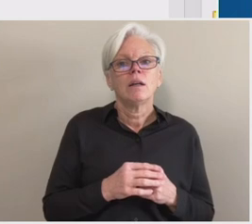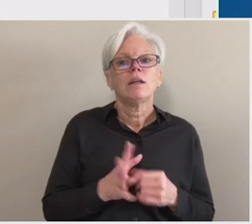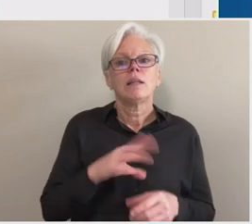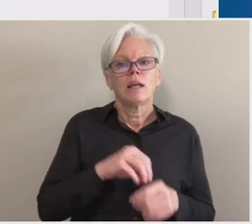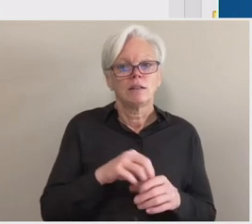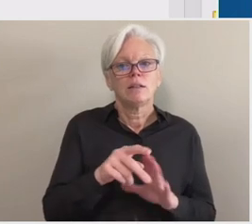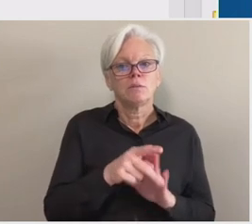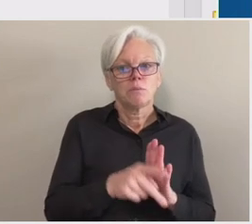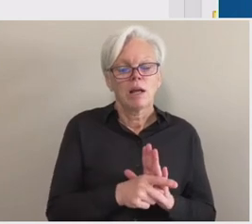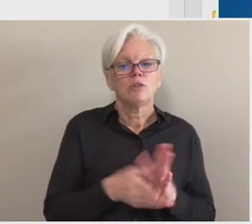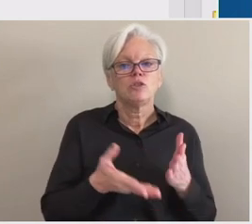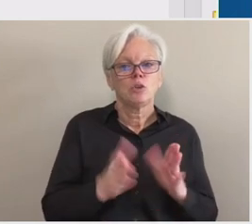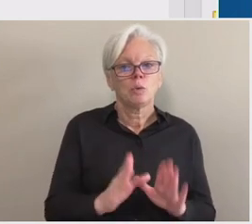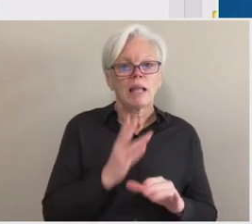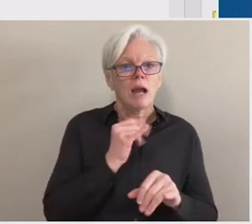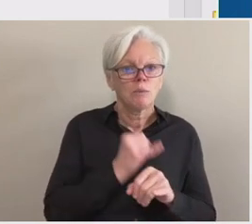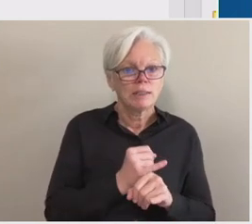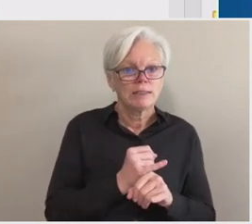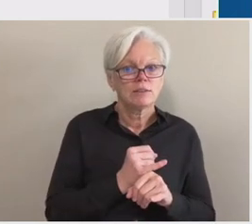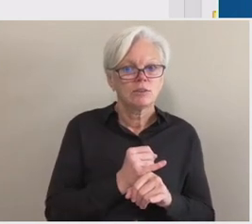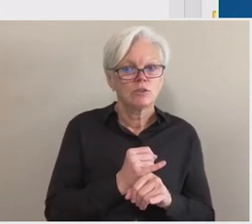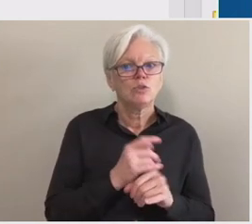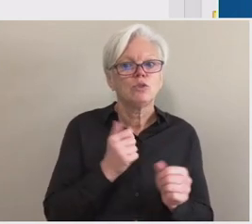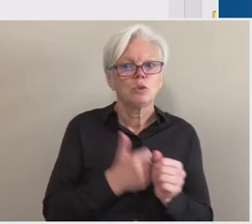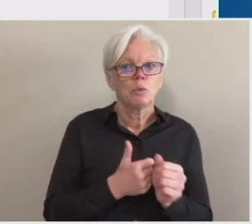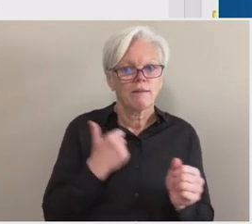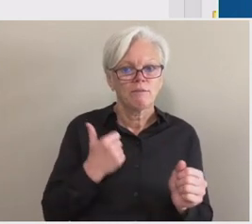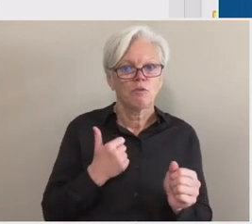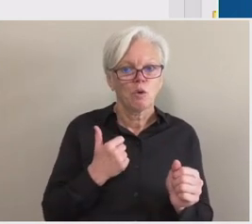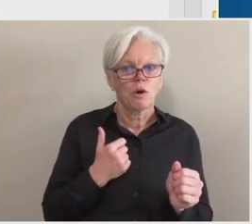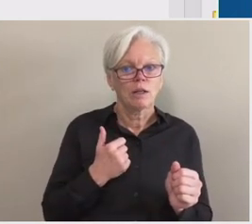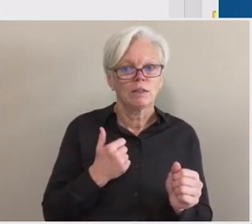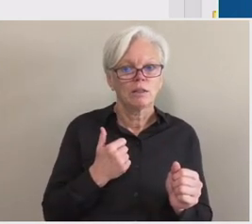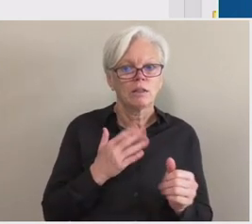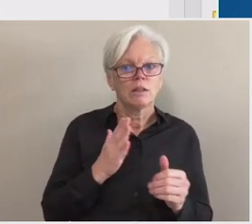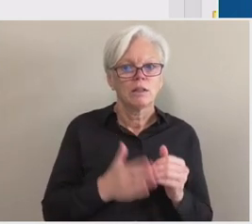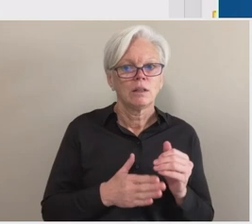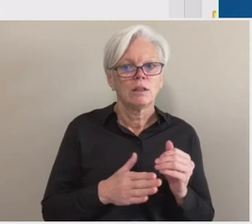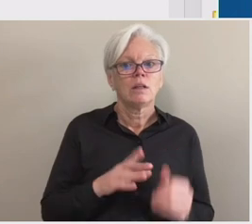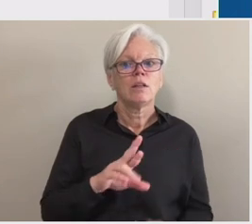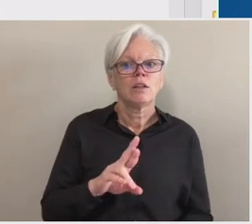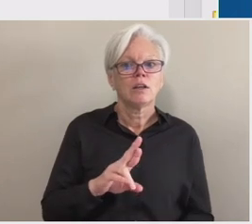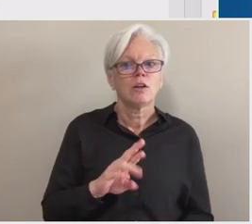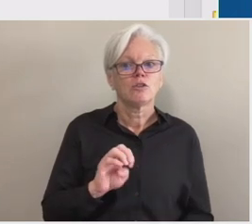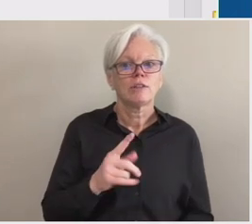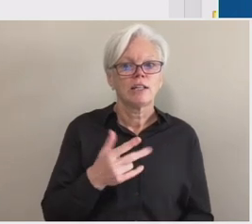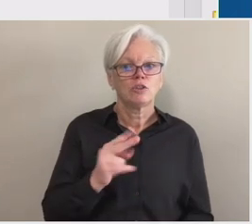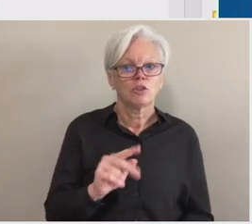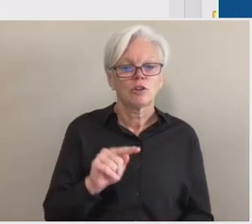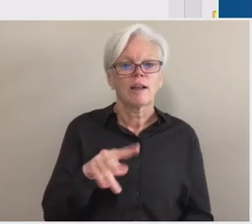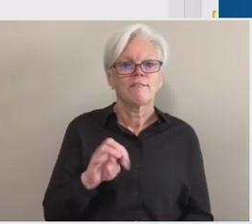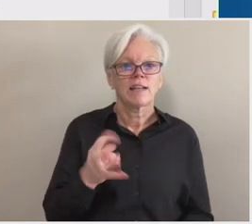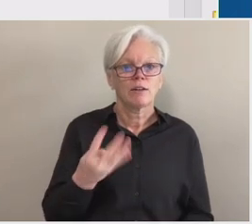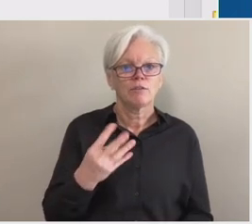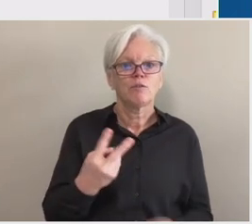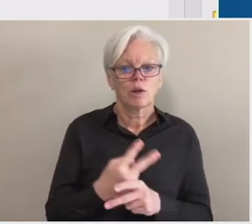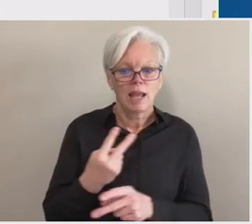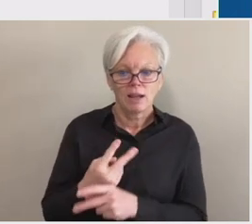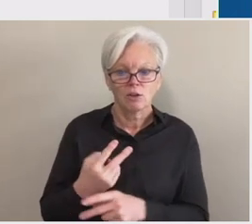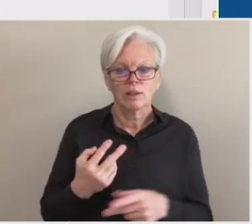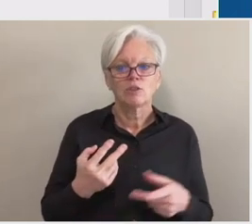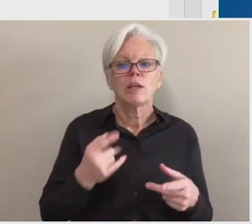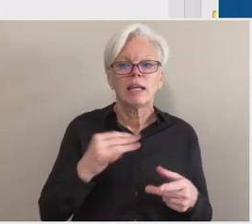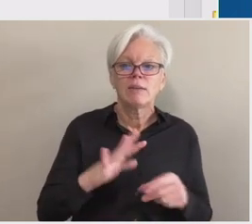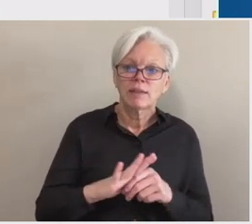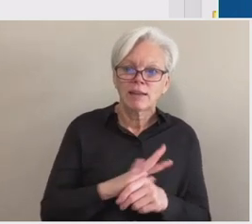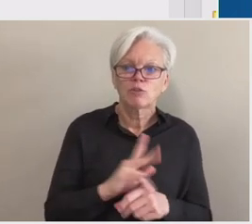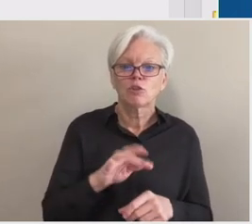of allowing an institution to avoid completing a return of Title IV calculation if they fully refund the